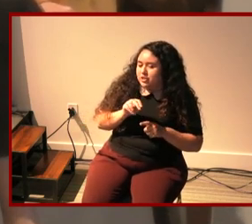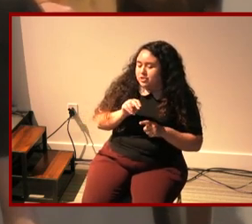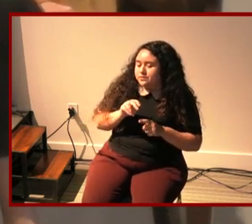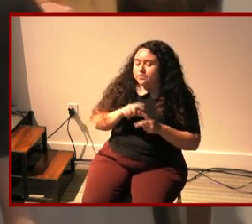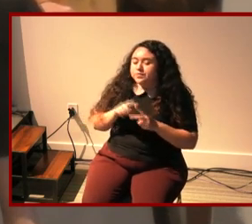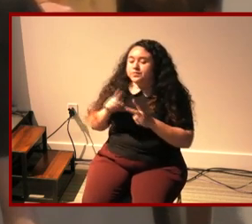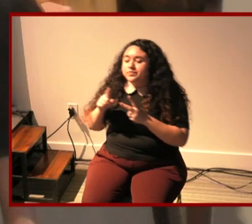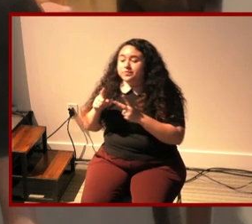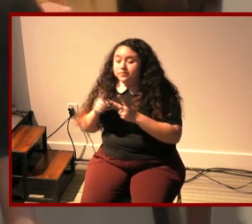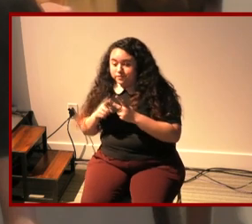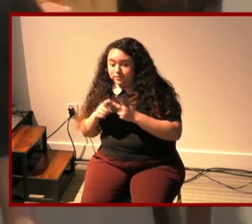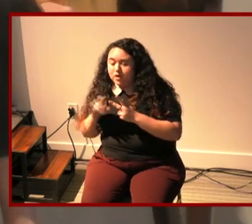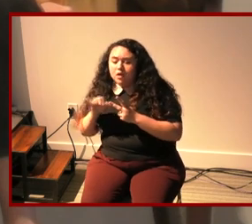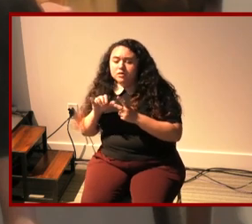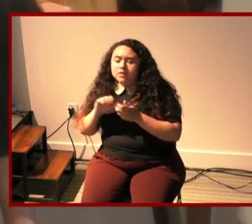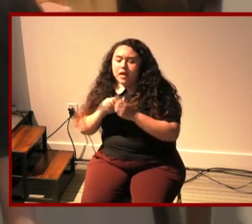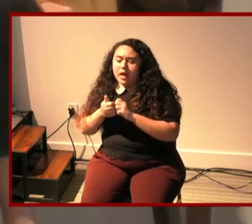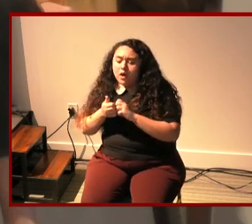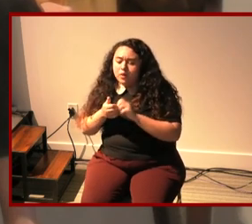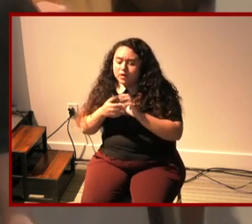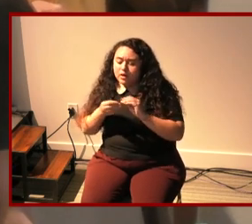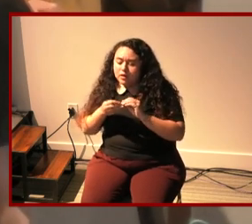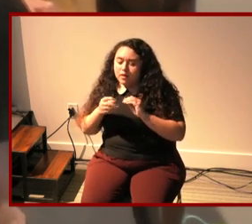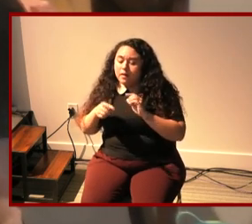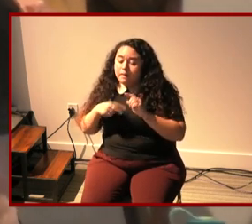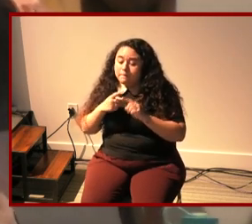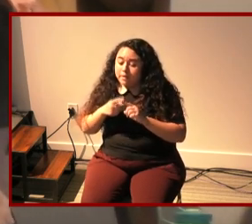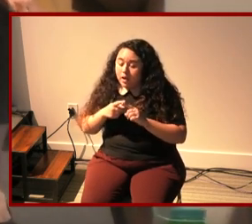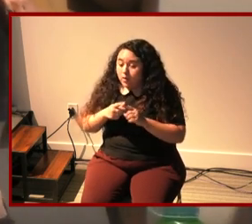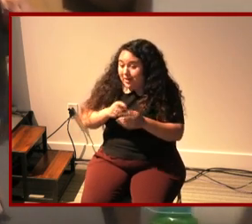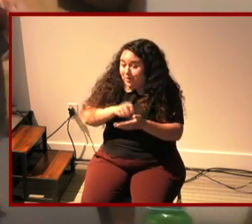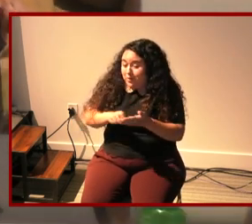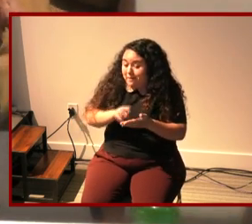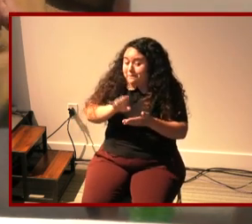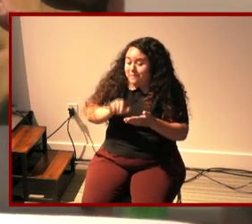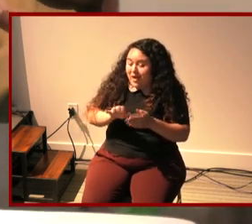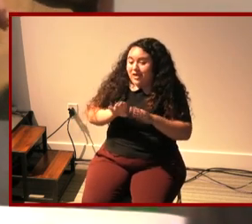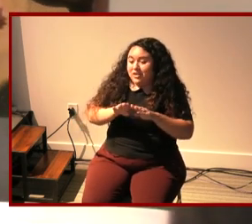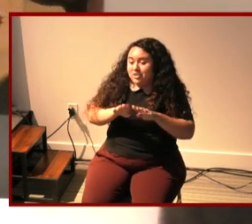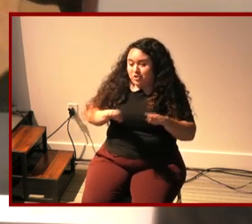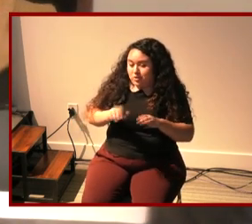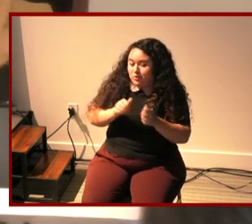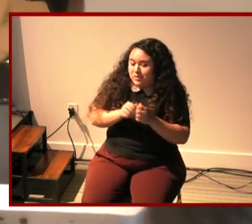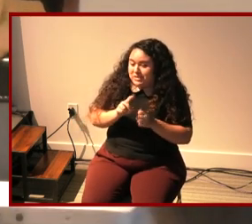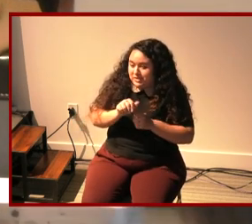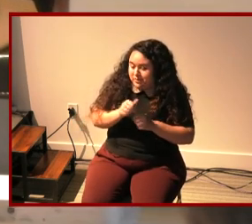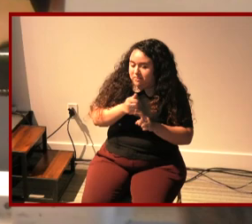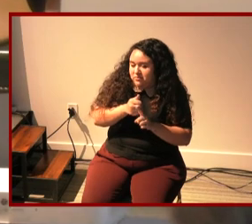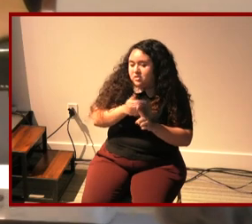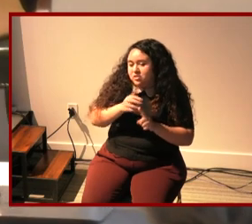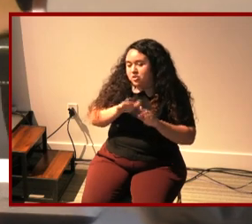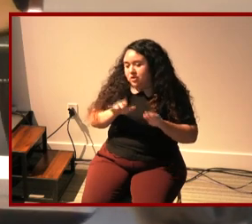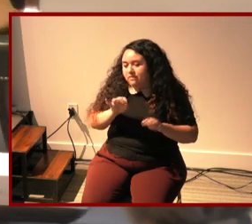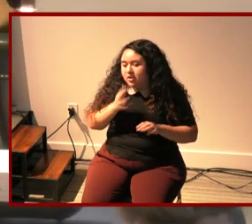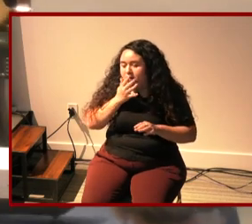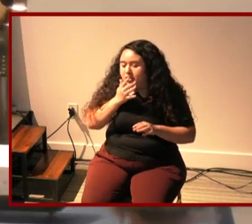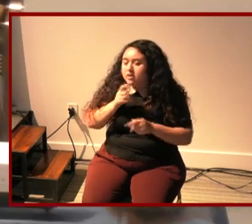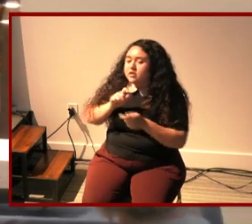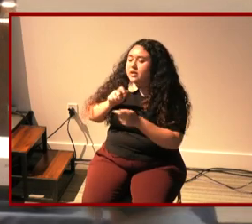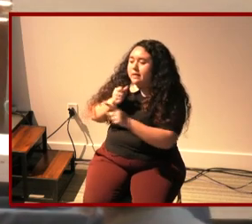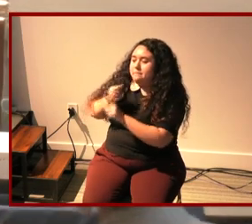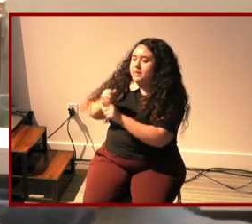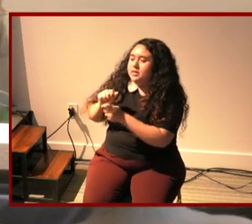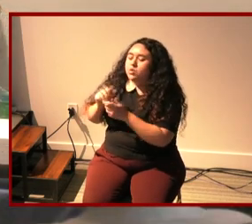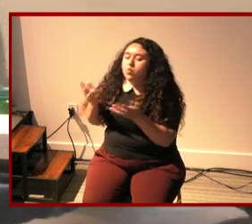narratives about and by children of color with disabilities change or add to the stories we tell and know about childhood